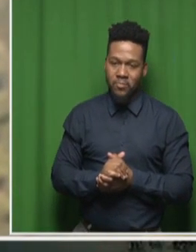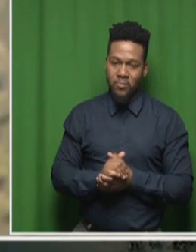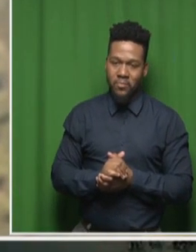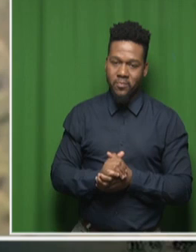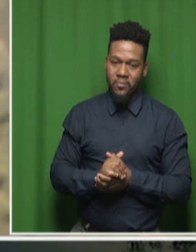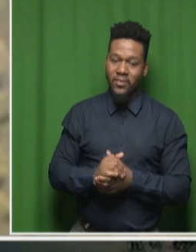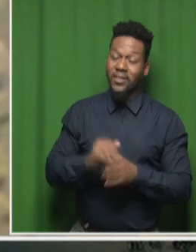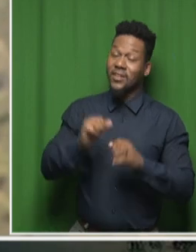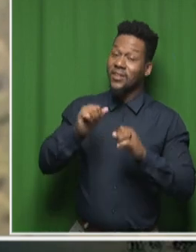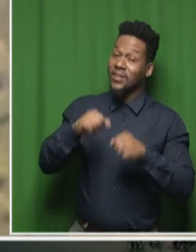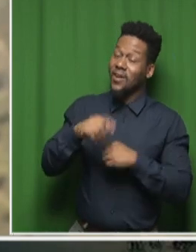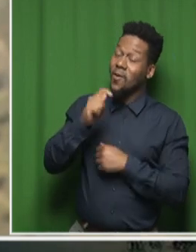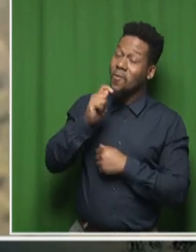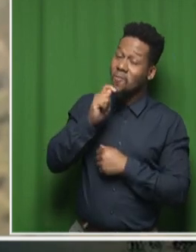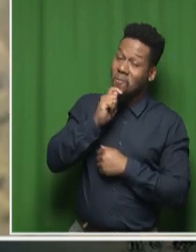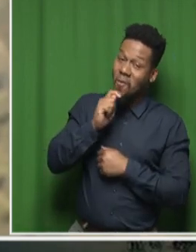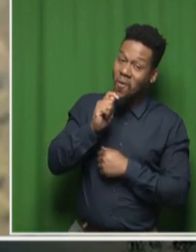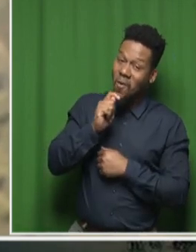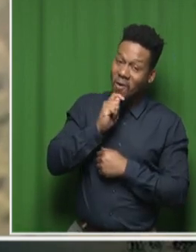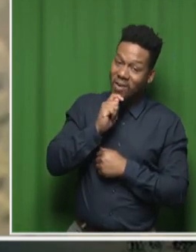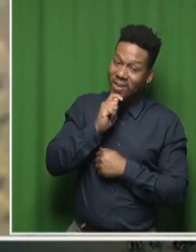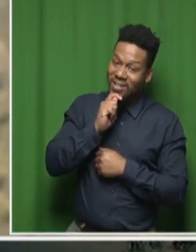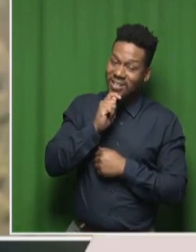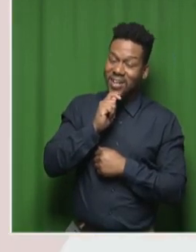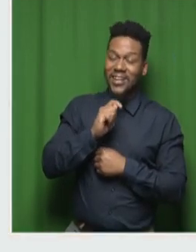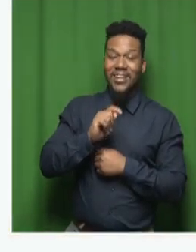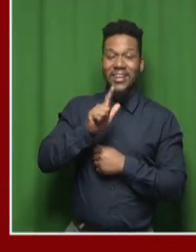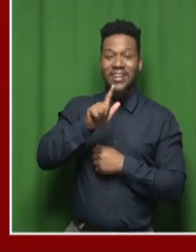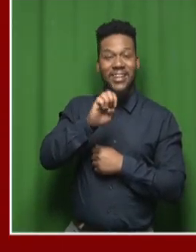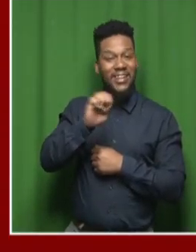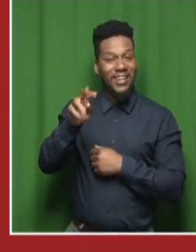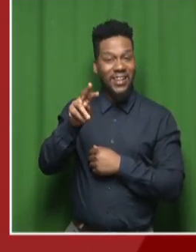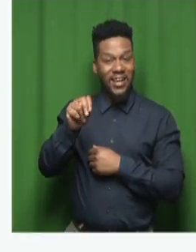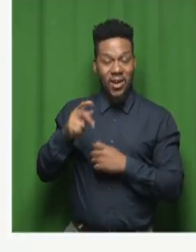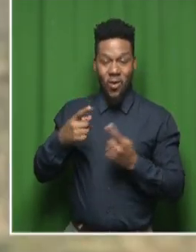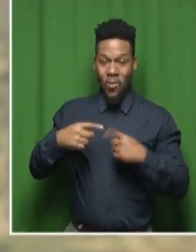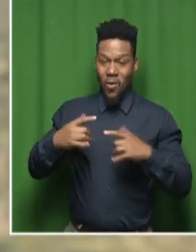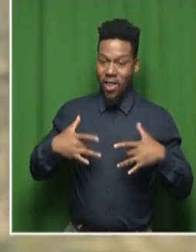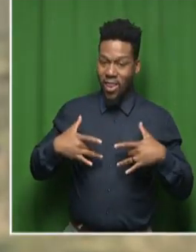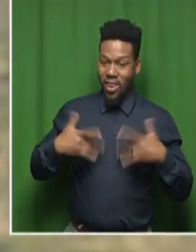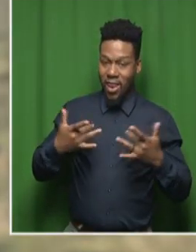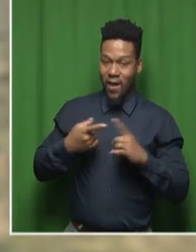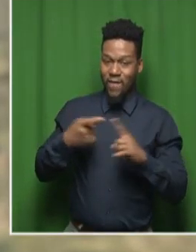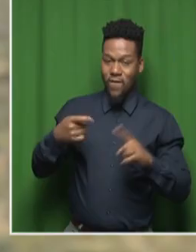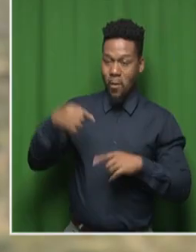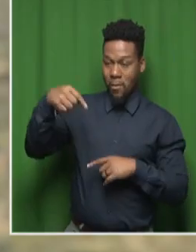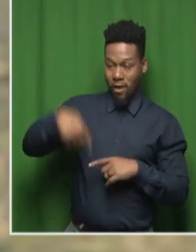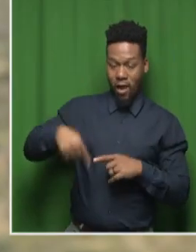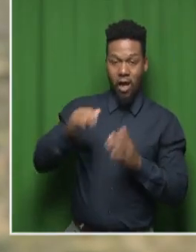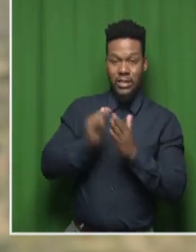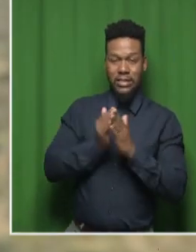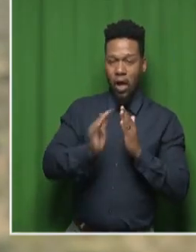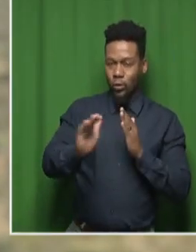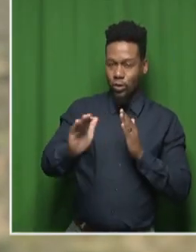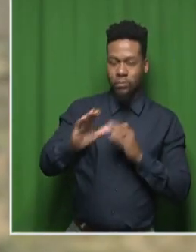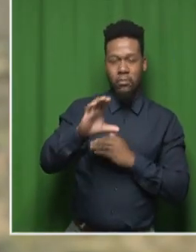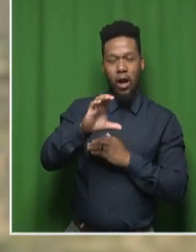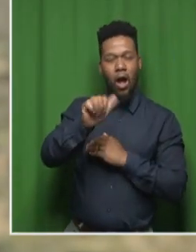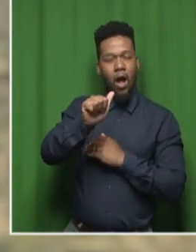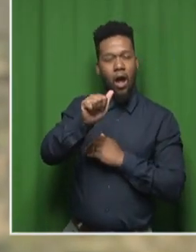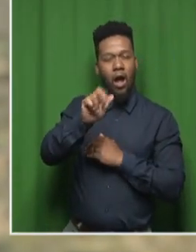Vianne, good morning. Oh, a few quits. We are live from the Azkut of Wontemaw. In it's a township in Carnarvon in the